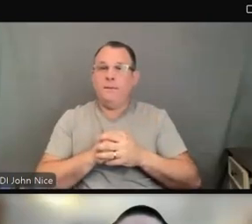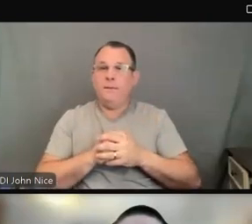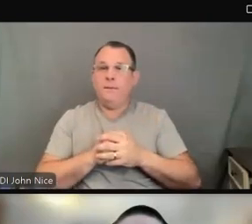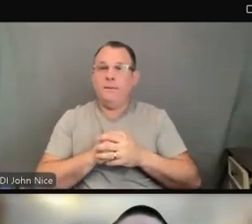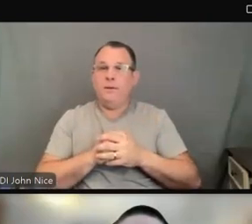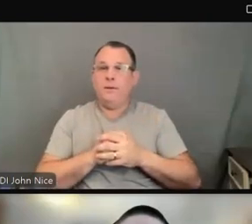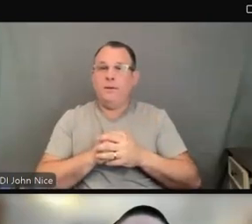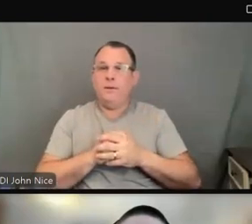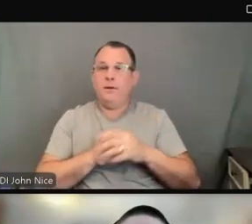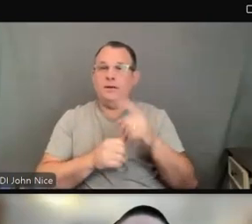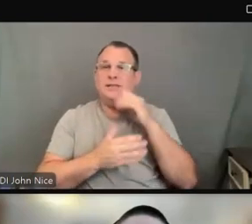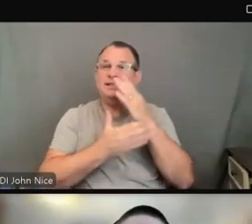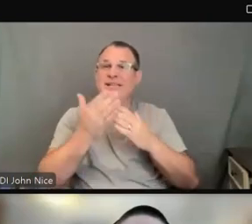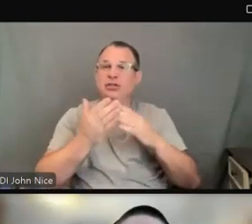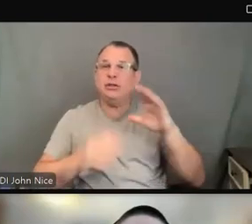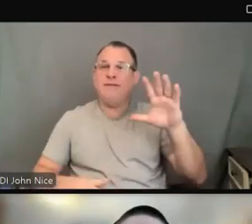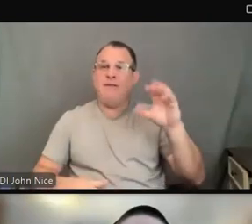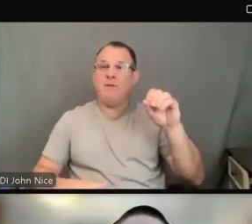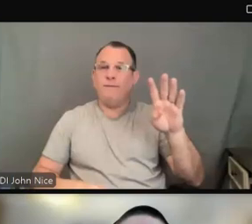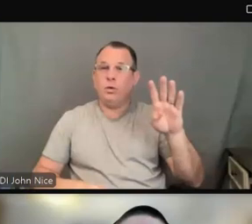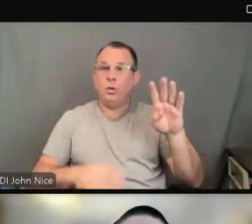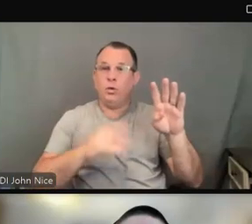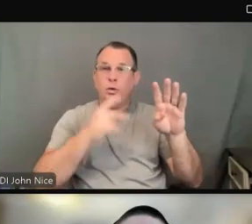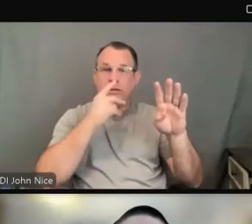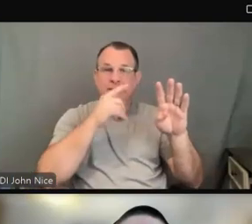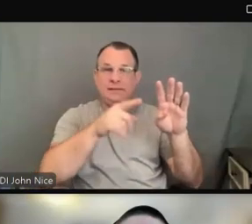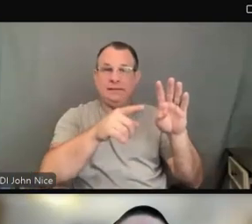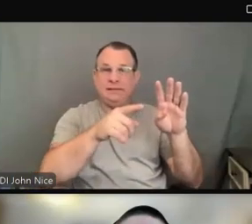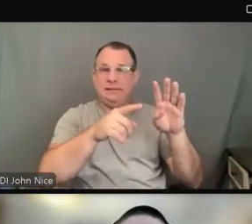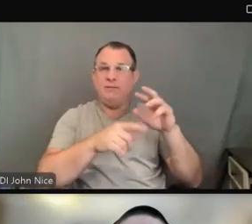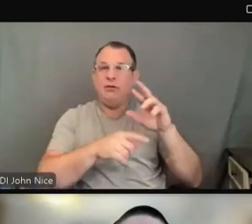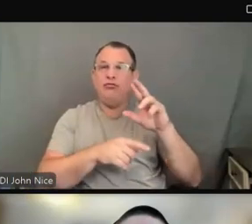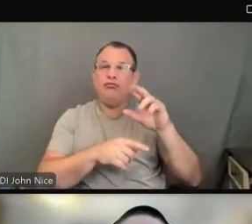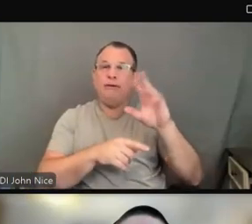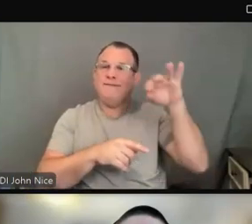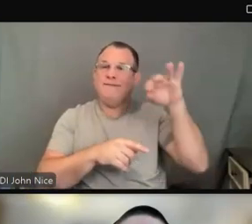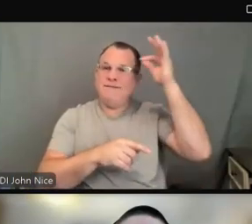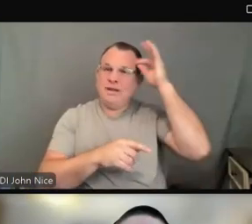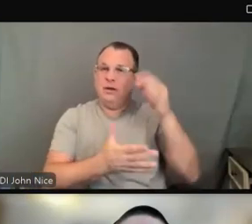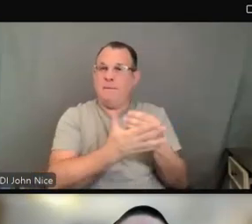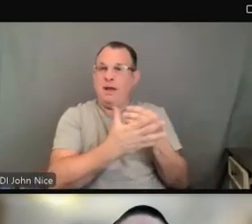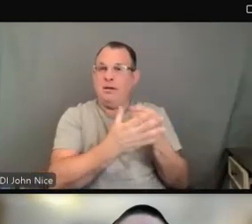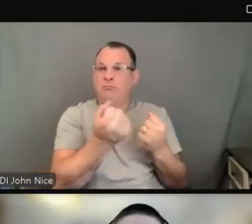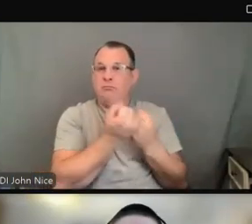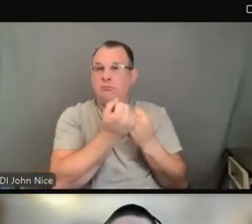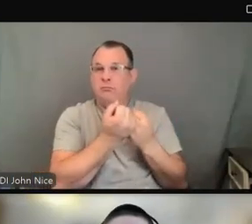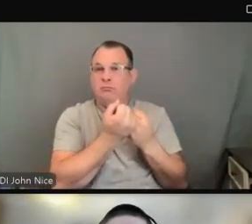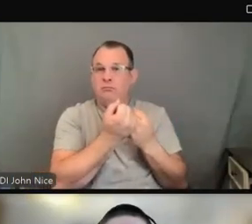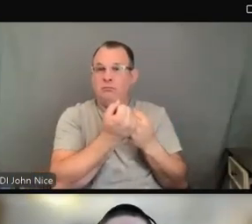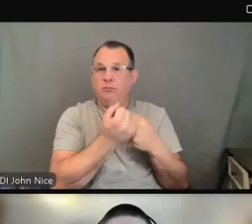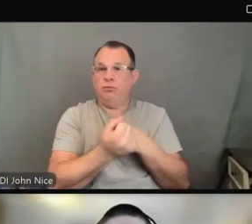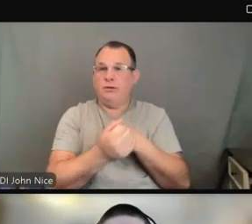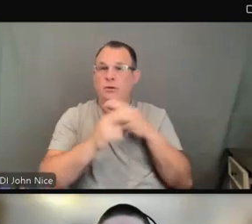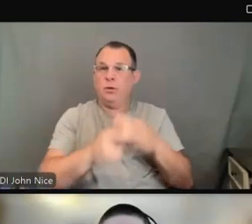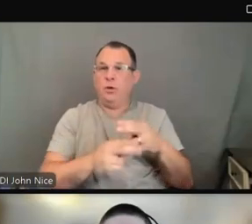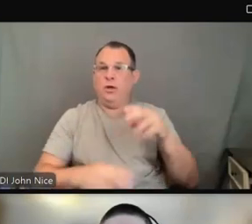financial assistance, which we commonly refer to as FFA. And it applies to programs